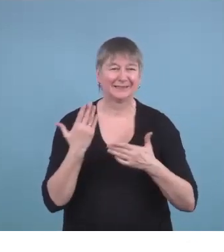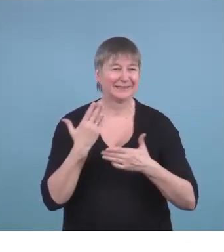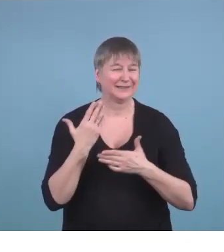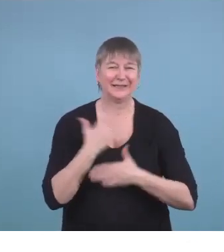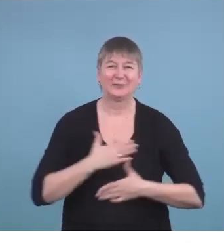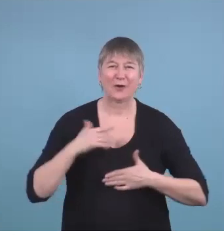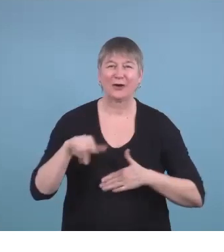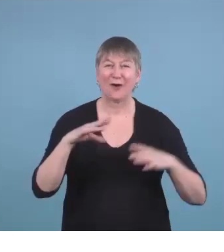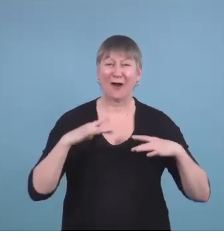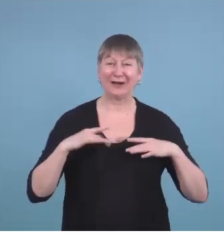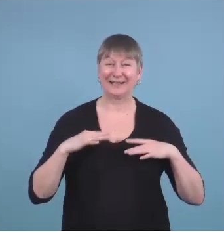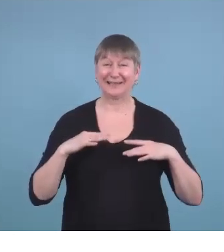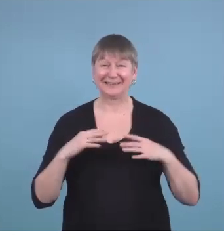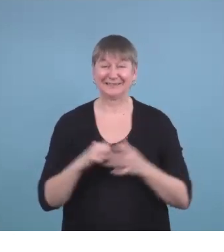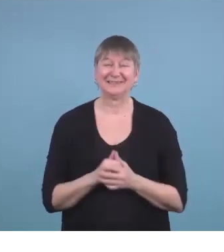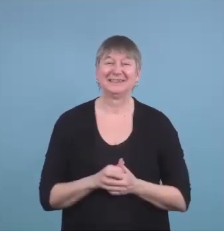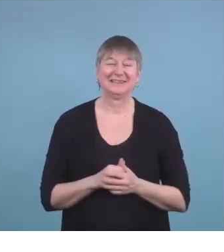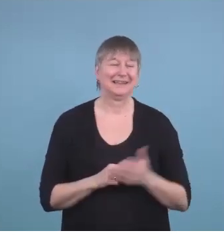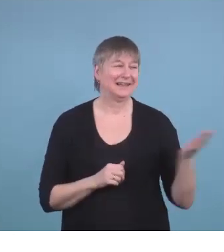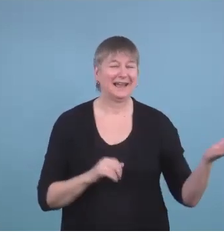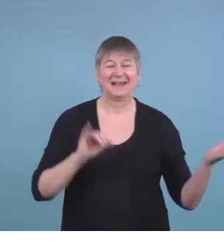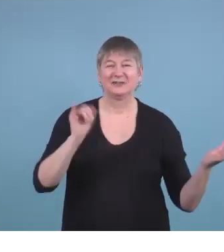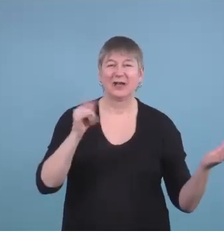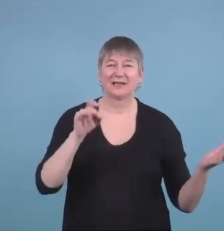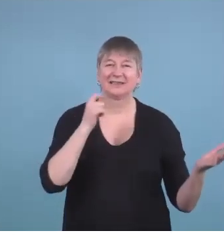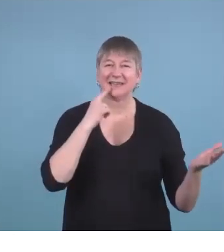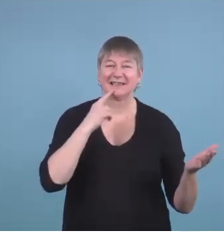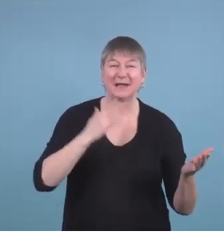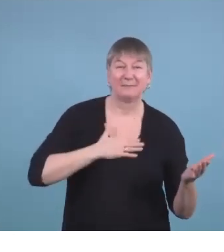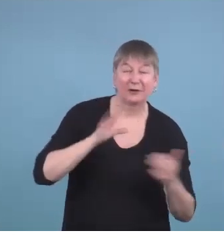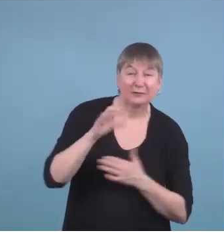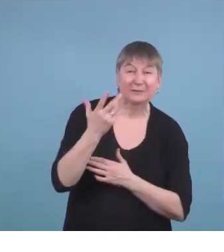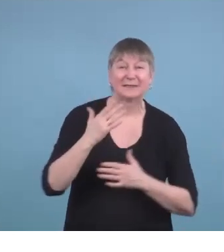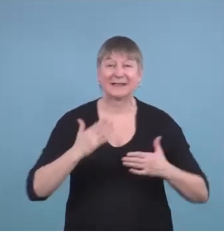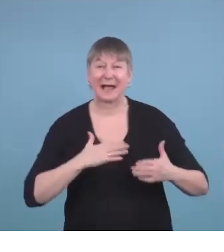holiday season. You too. Merry Christmas or happy holidays to everyone.